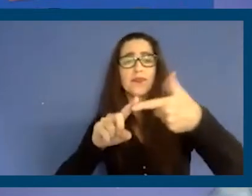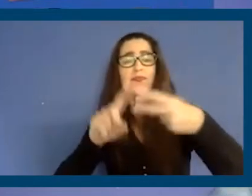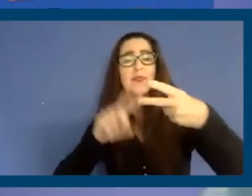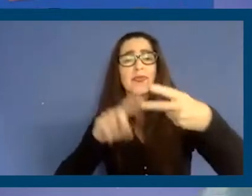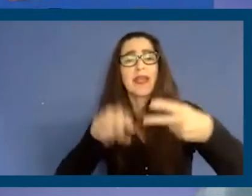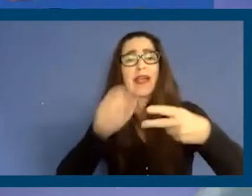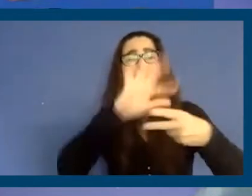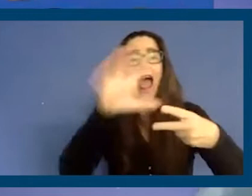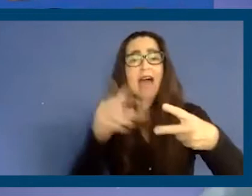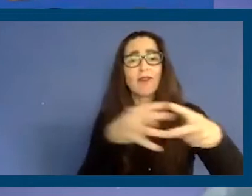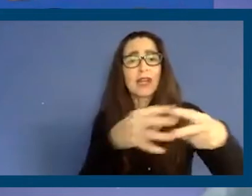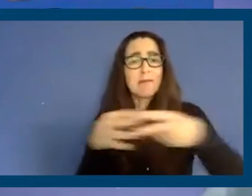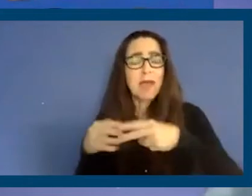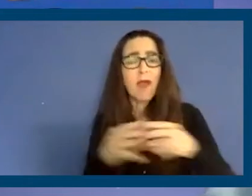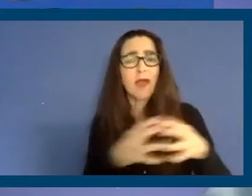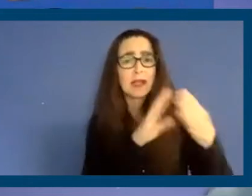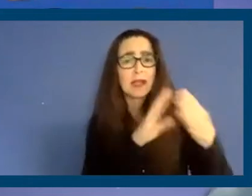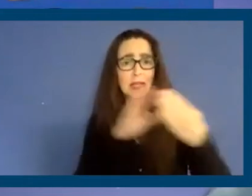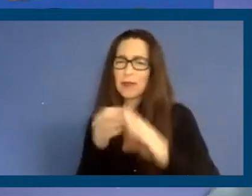Since 1978,